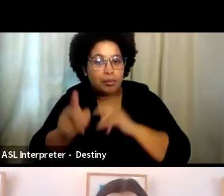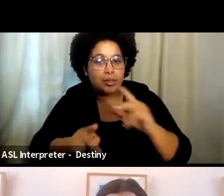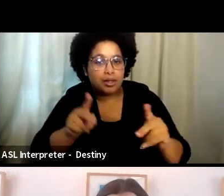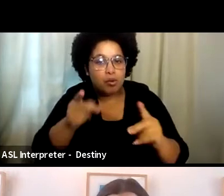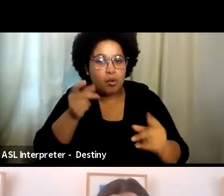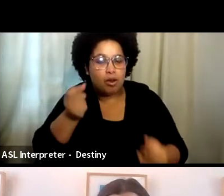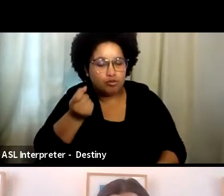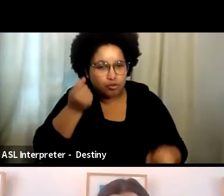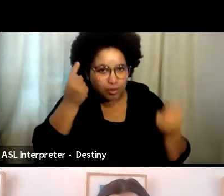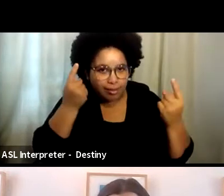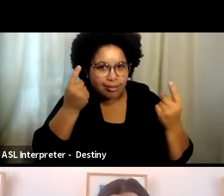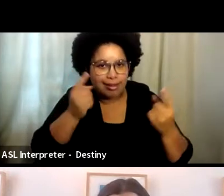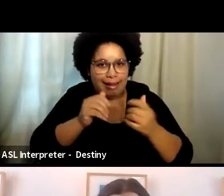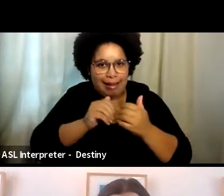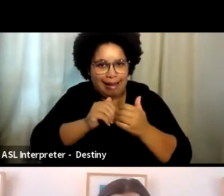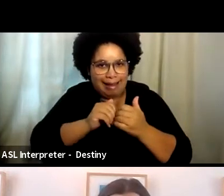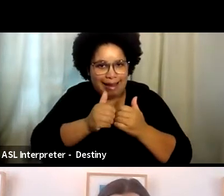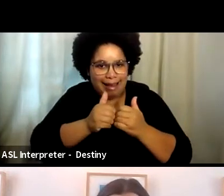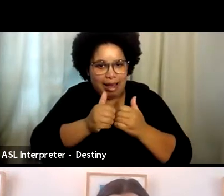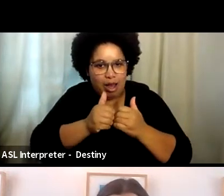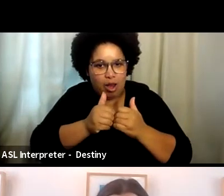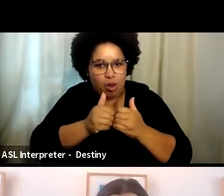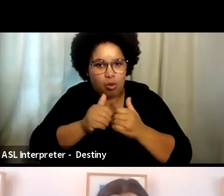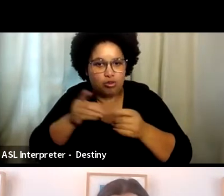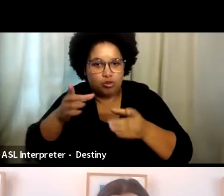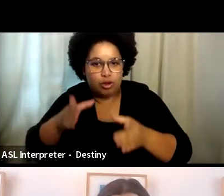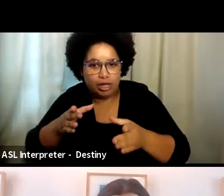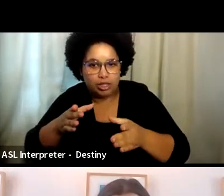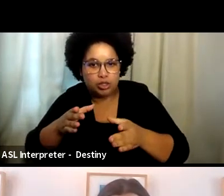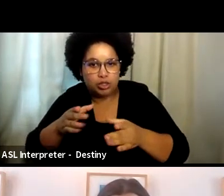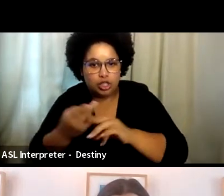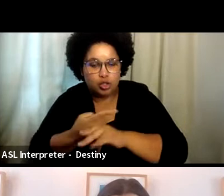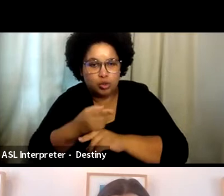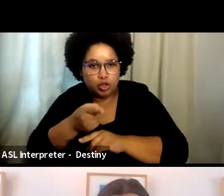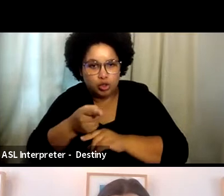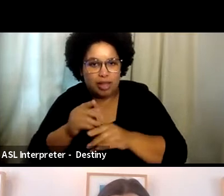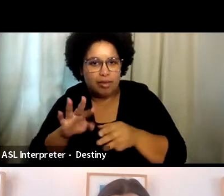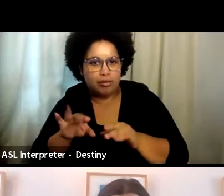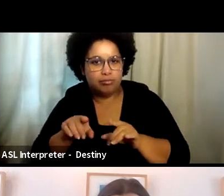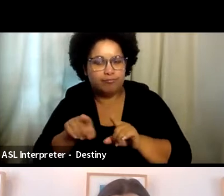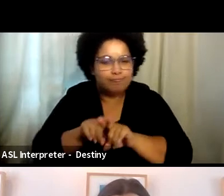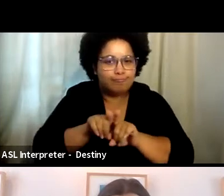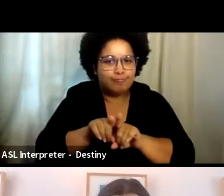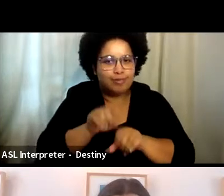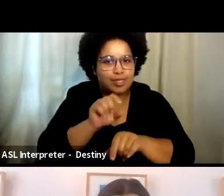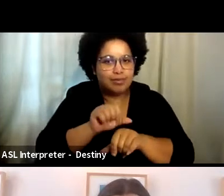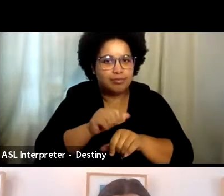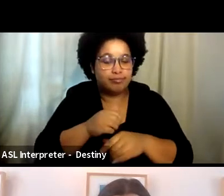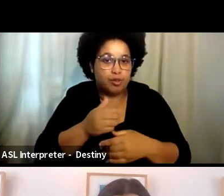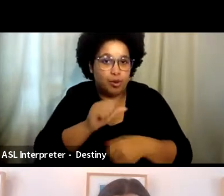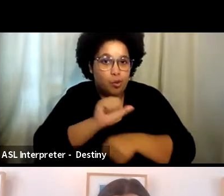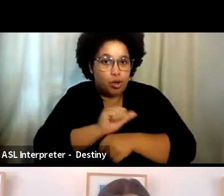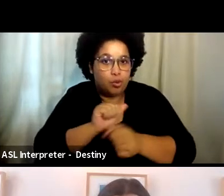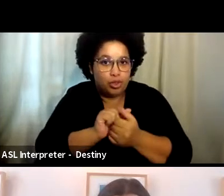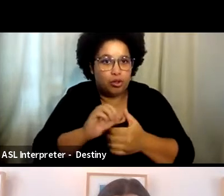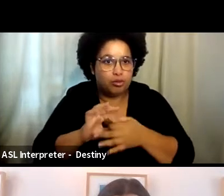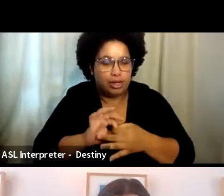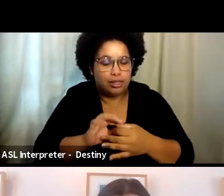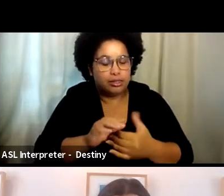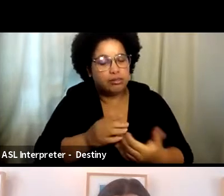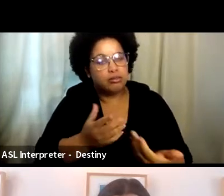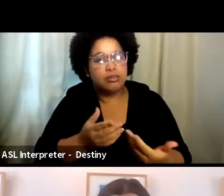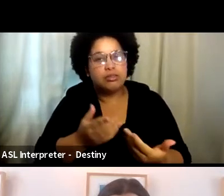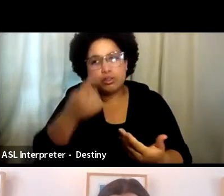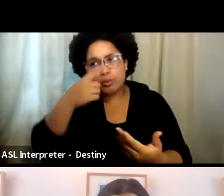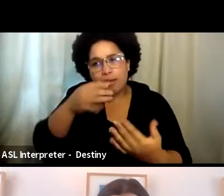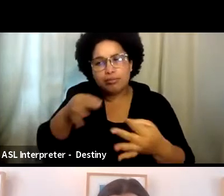understand how attached directors that use you have become. So let's give the audience a sense of that.